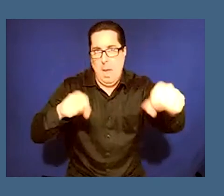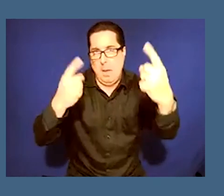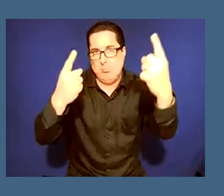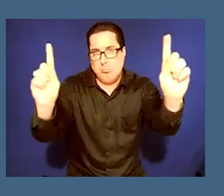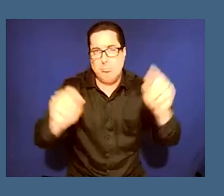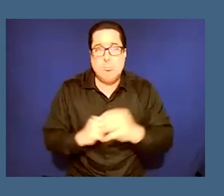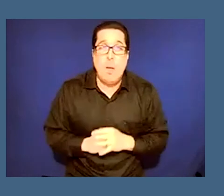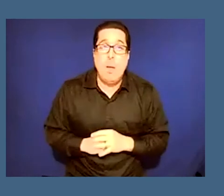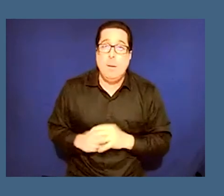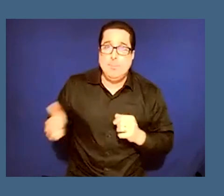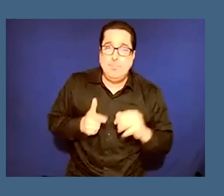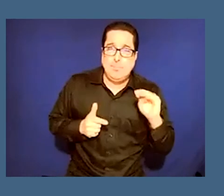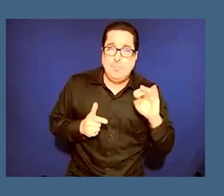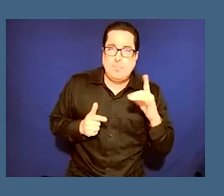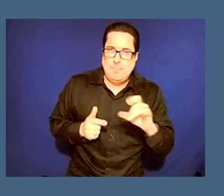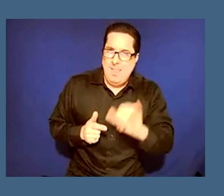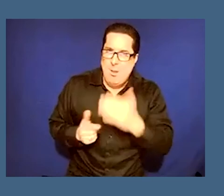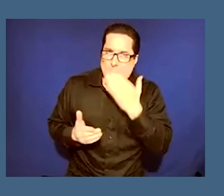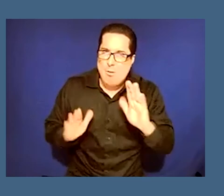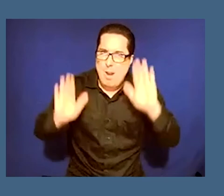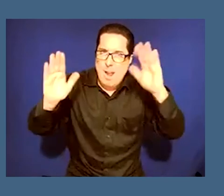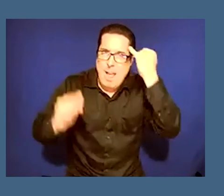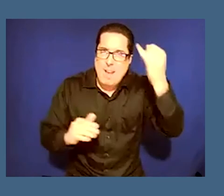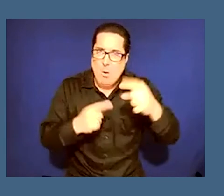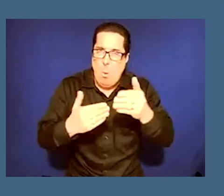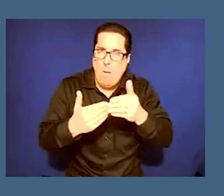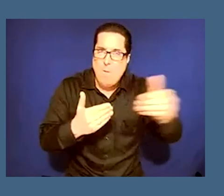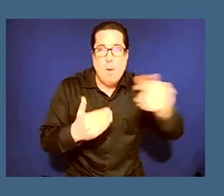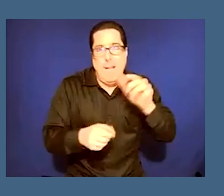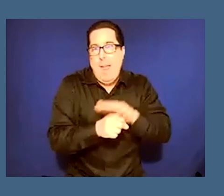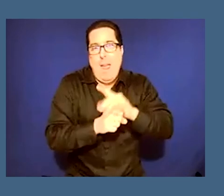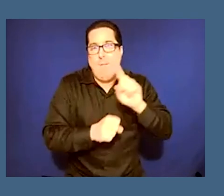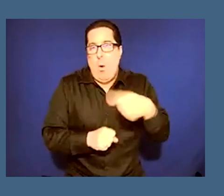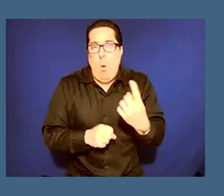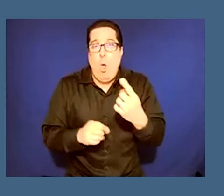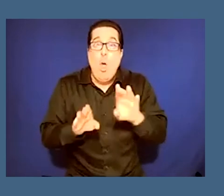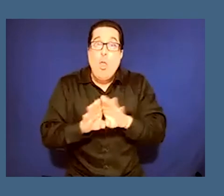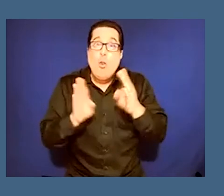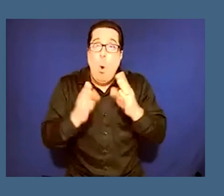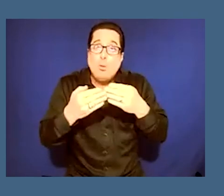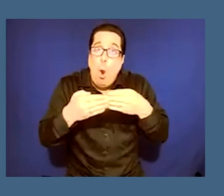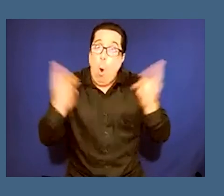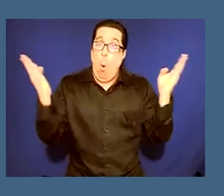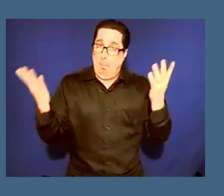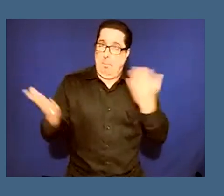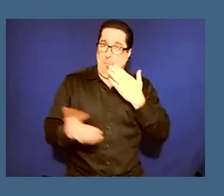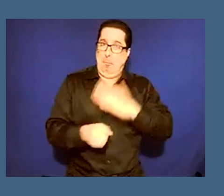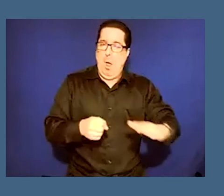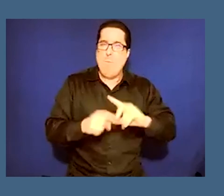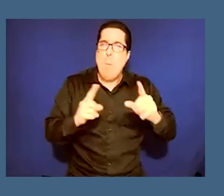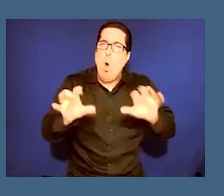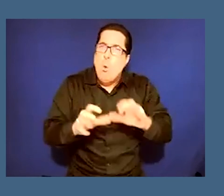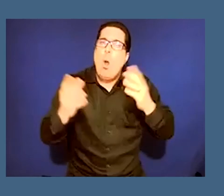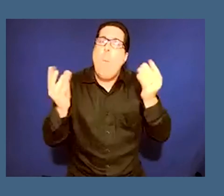going forward right and that it's not just enough to just say the doors are open but to do more in terms of what's behind the doors yeah